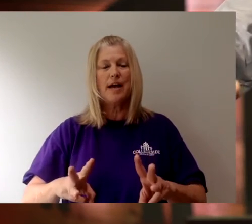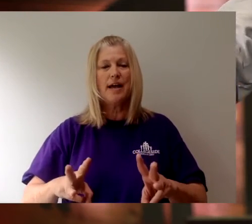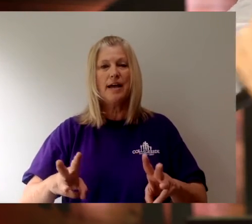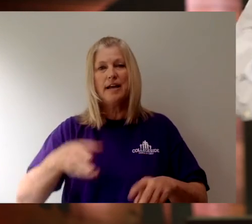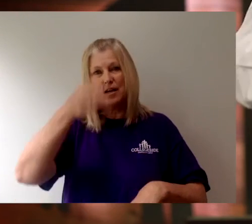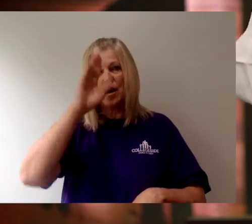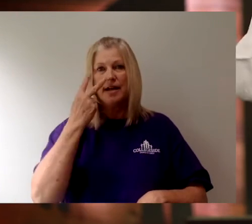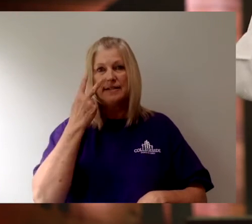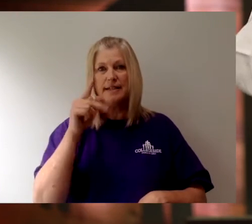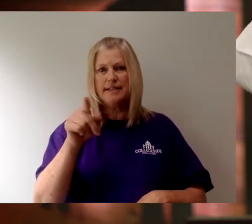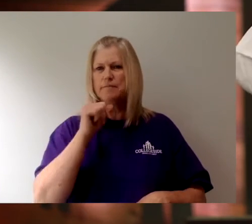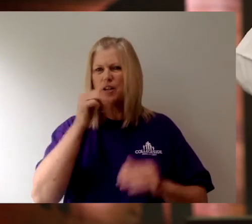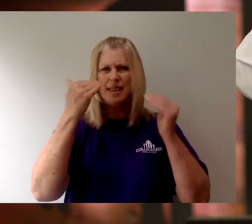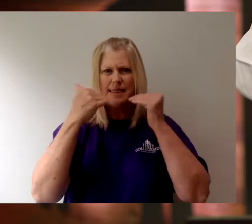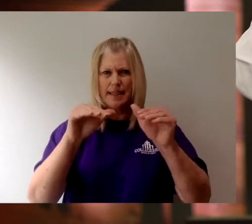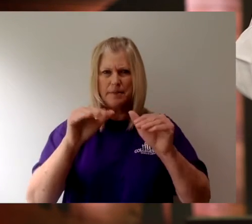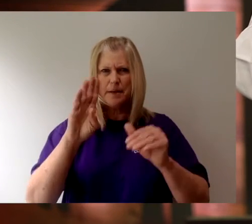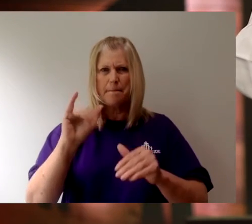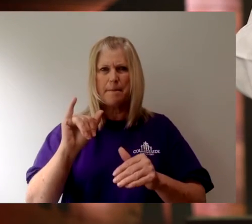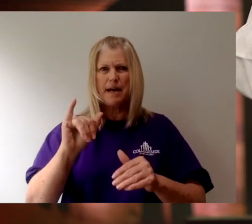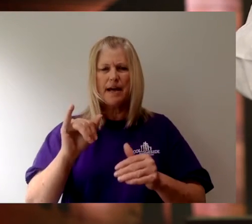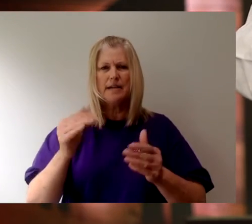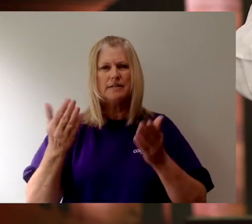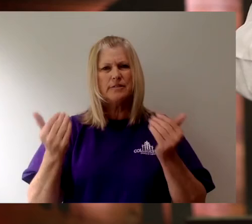limited by their present reality,